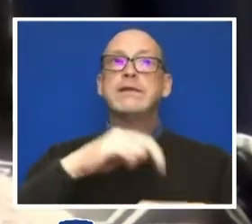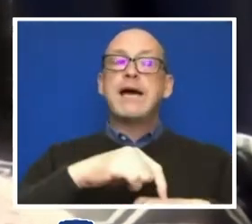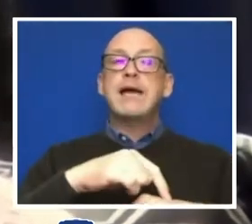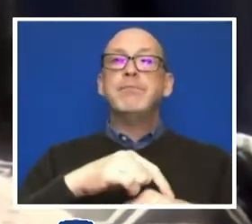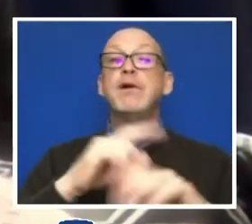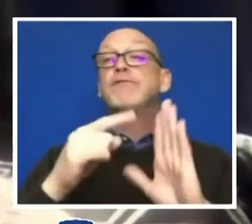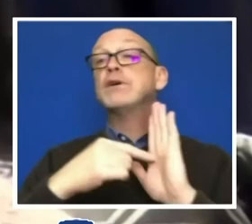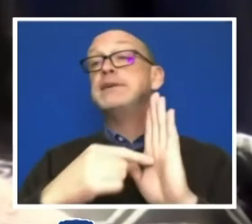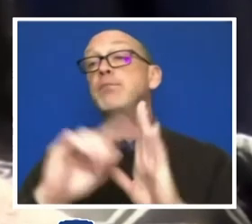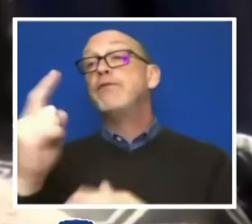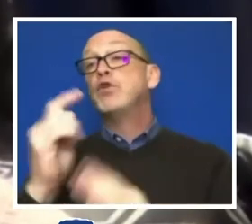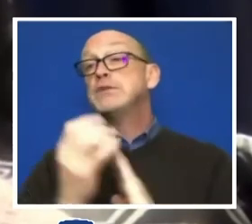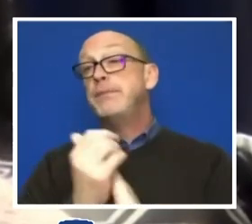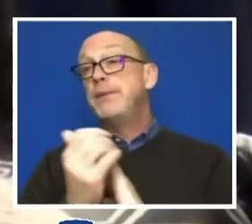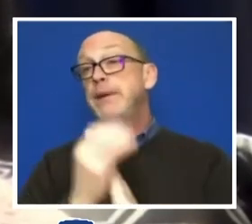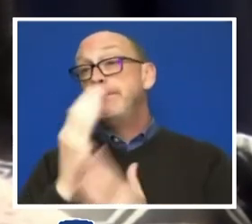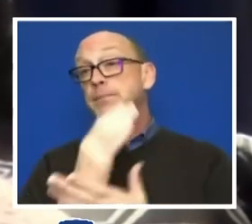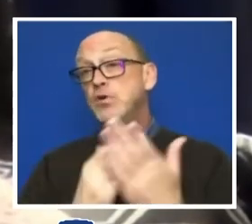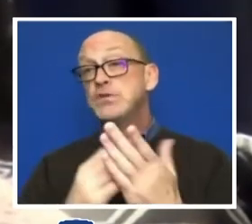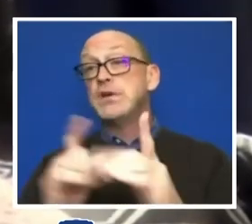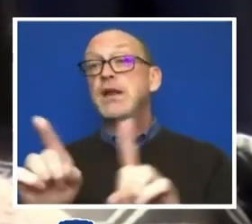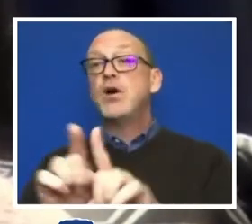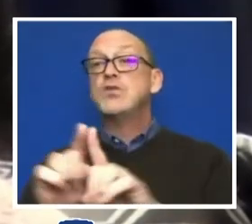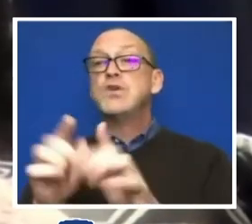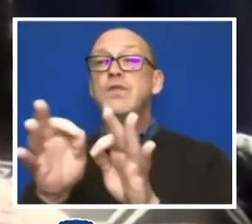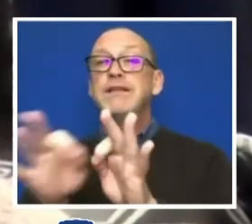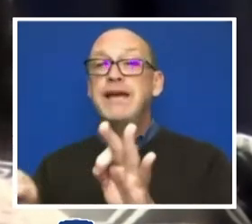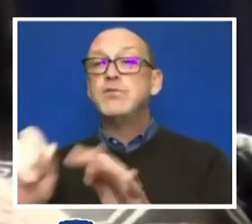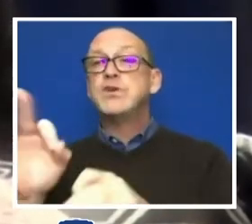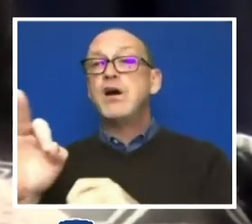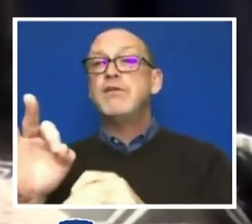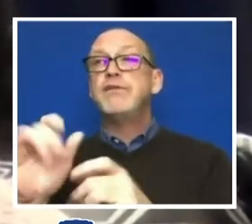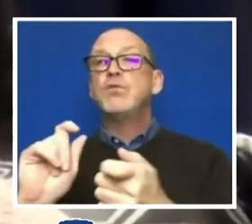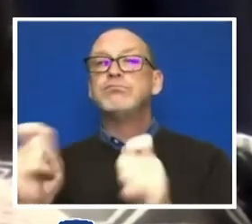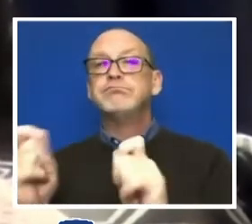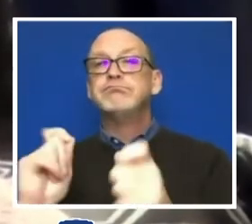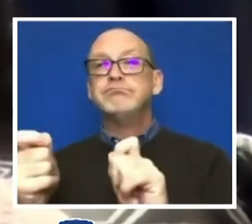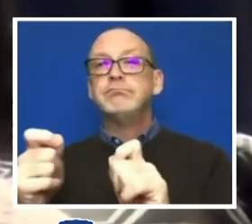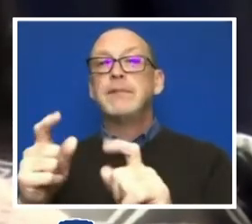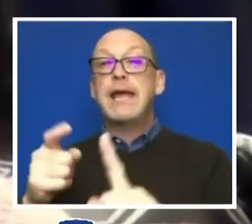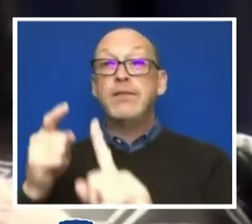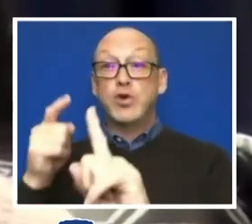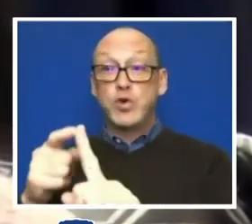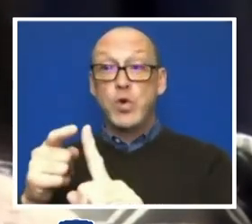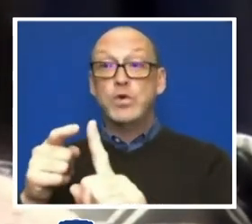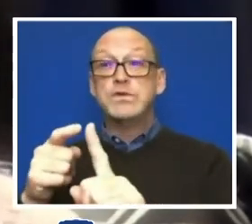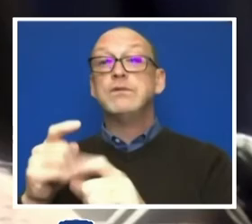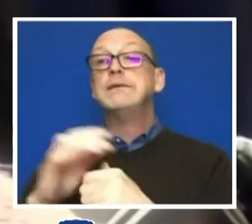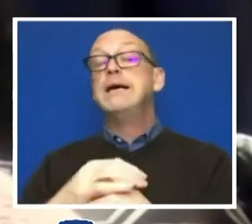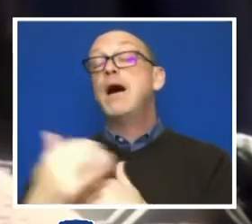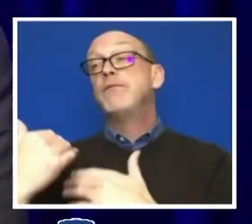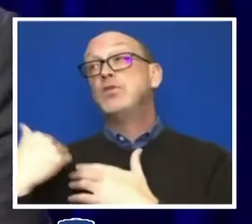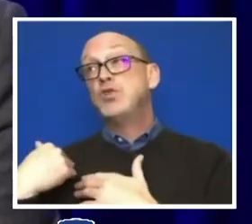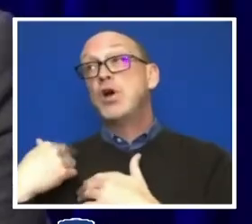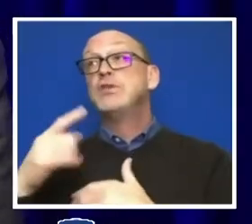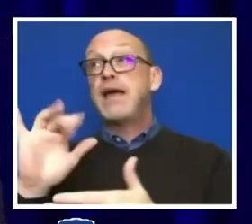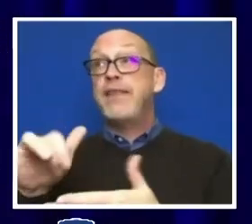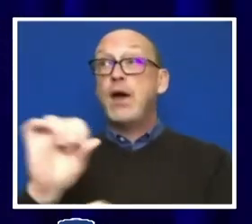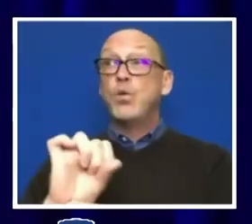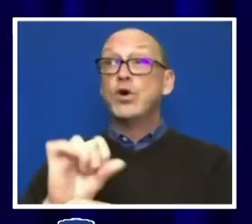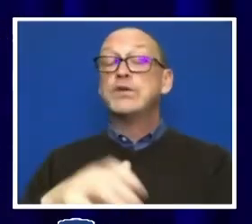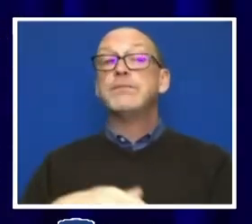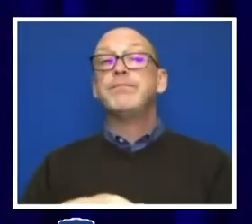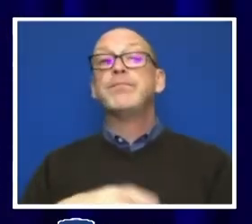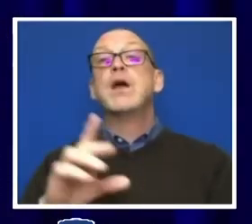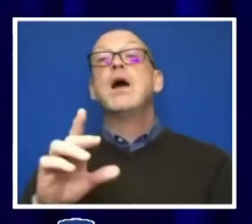and also aligning the language of the revisions with the goals of the charge and of this work. So, thank you.